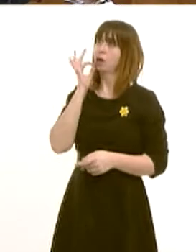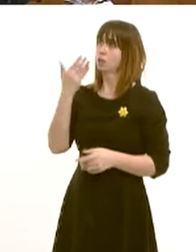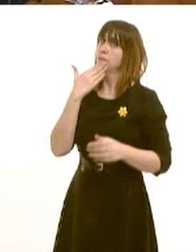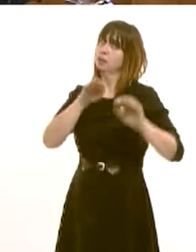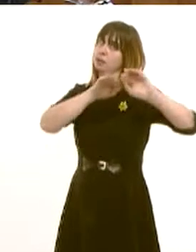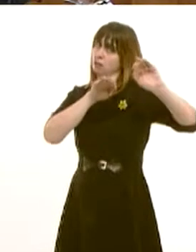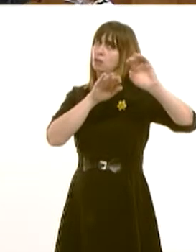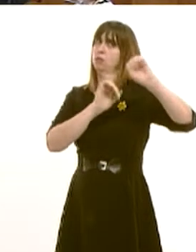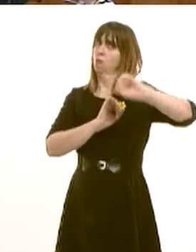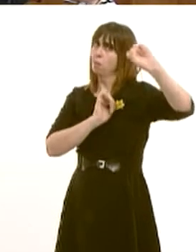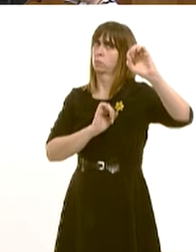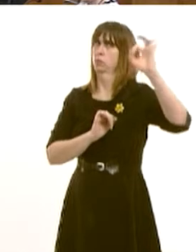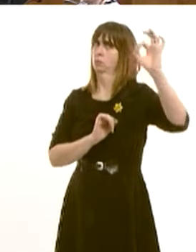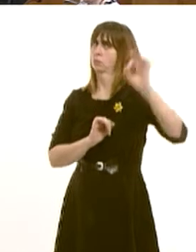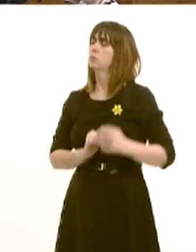Unis Mourne also?